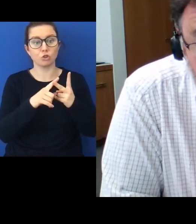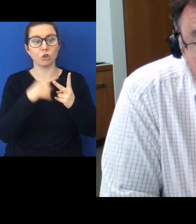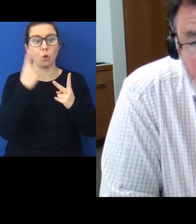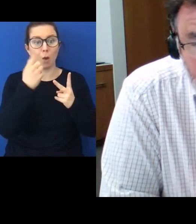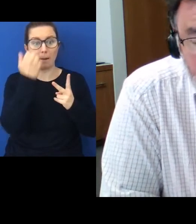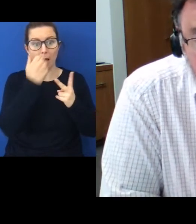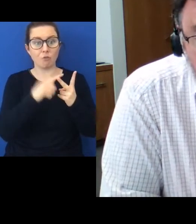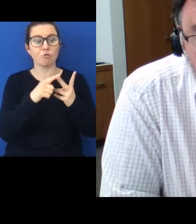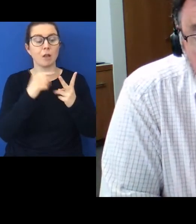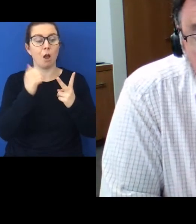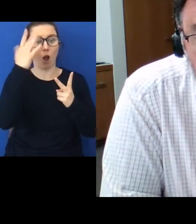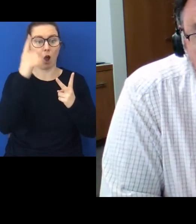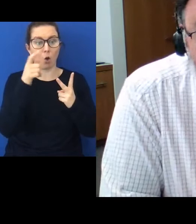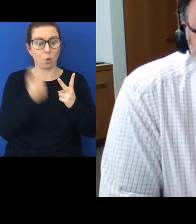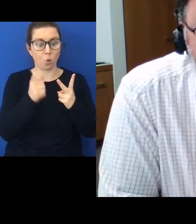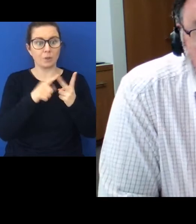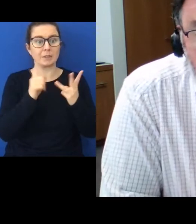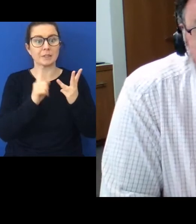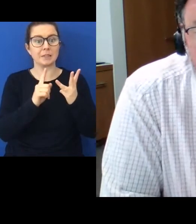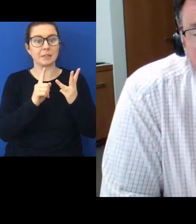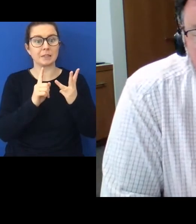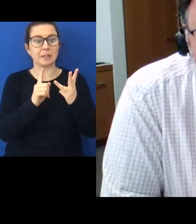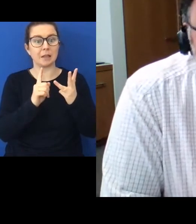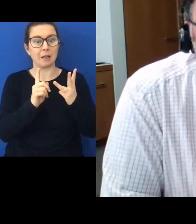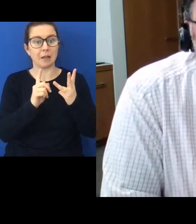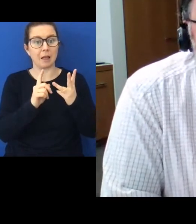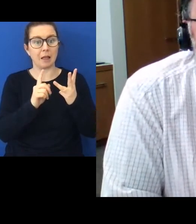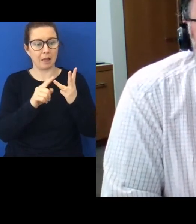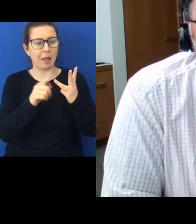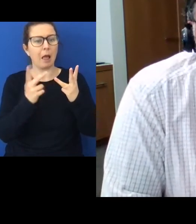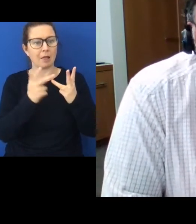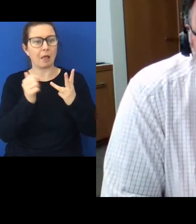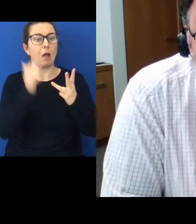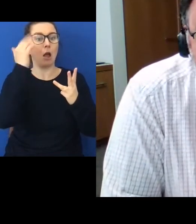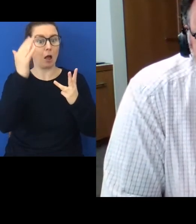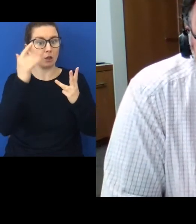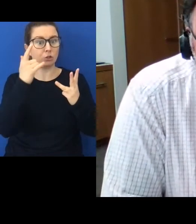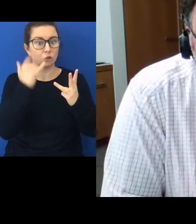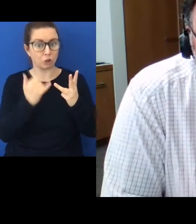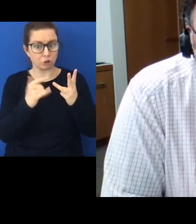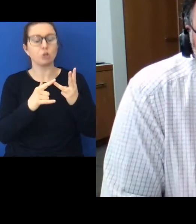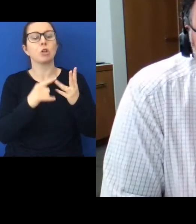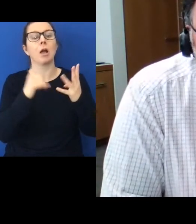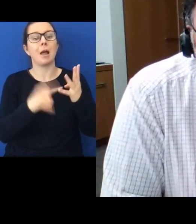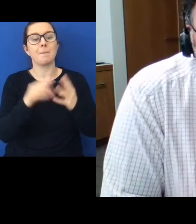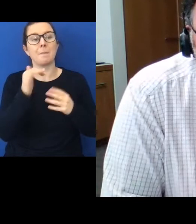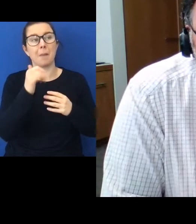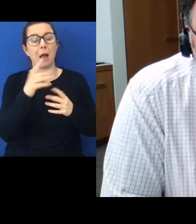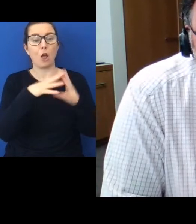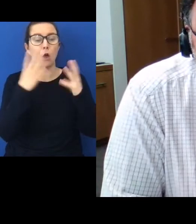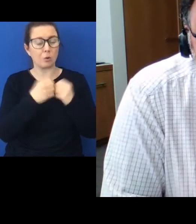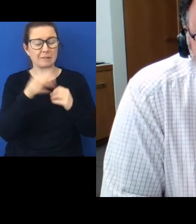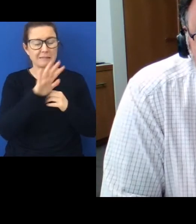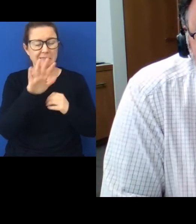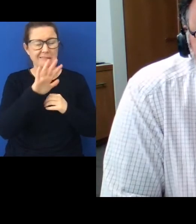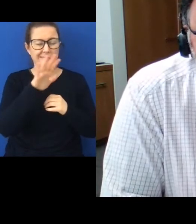judge, so that's our senior courts. And I'm guessing at this, but I would say about 30 Māori judges